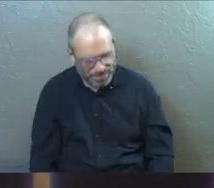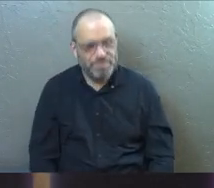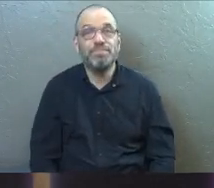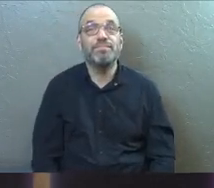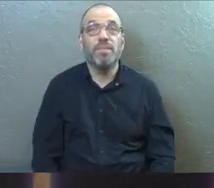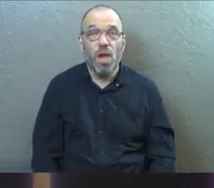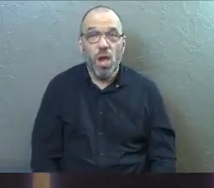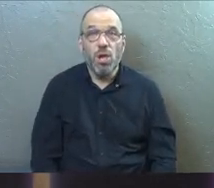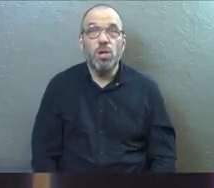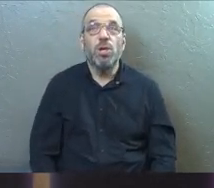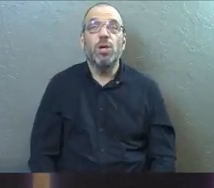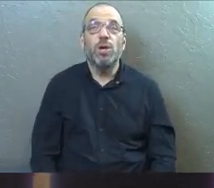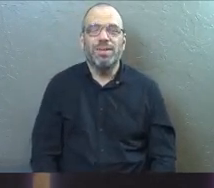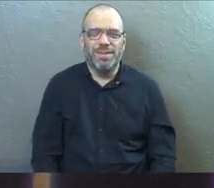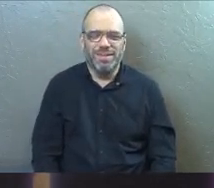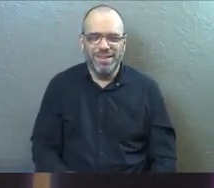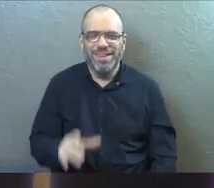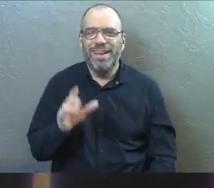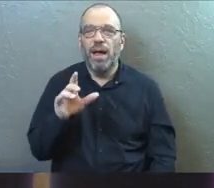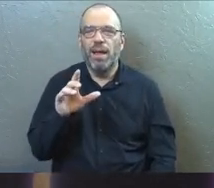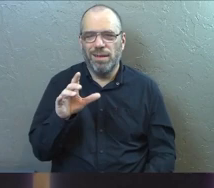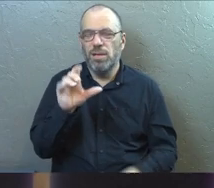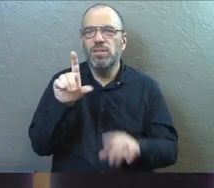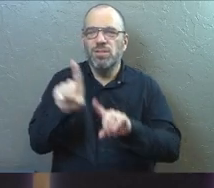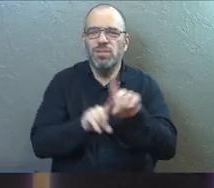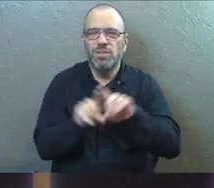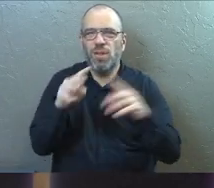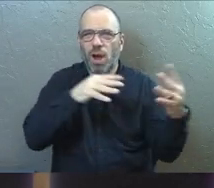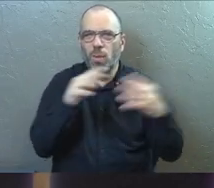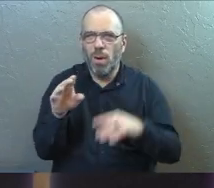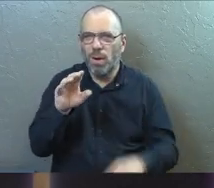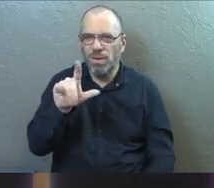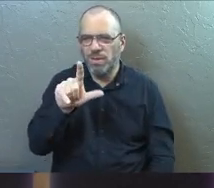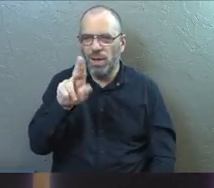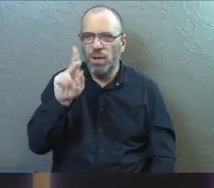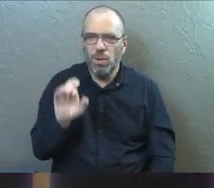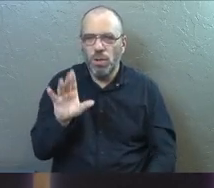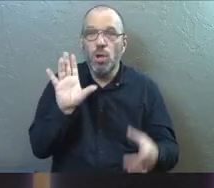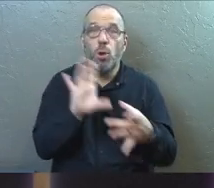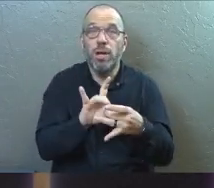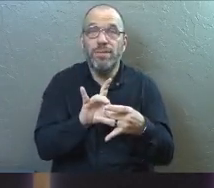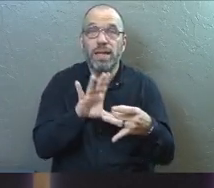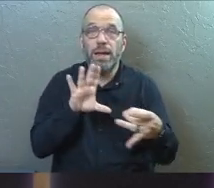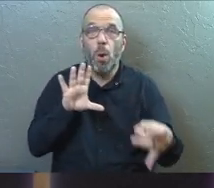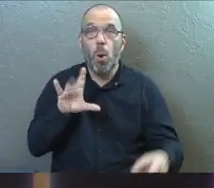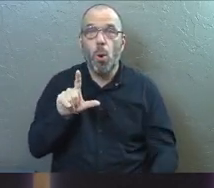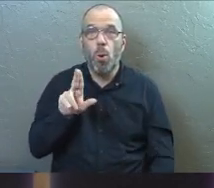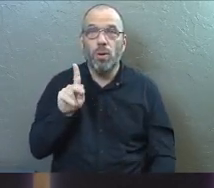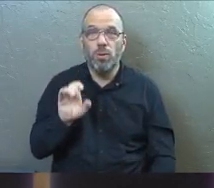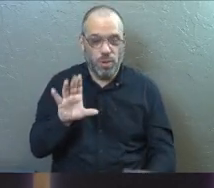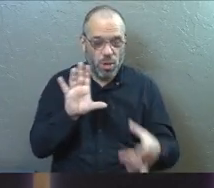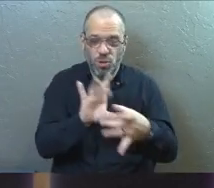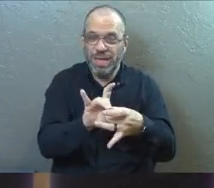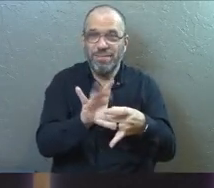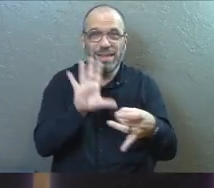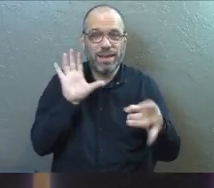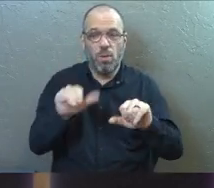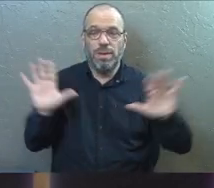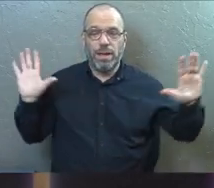You're going to have to let go, Luke. Right? Or Elsa, depending on your generation. You've to let go.